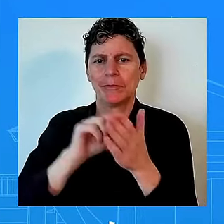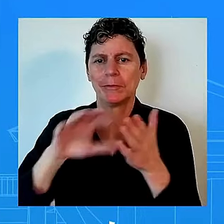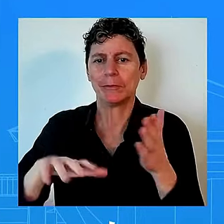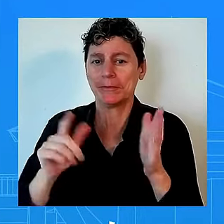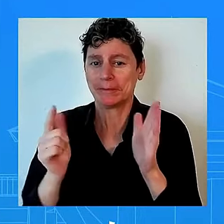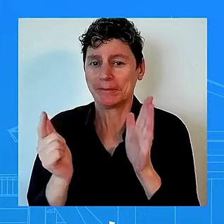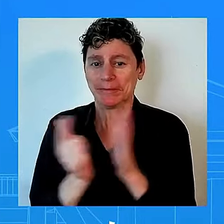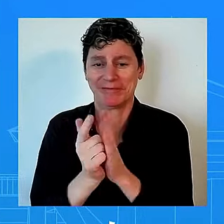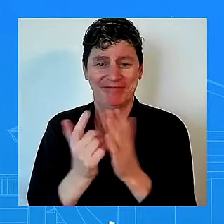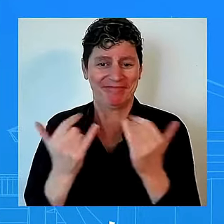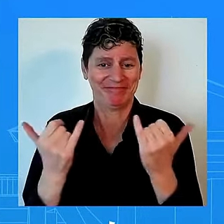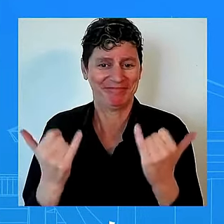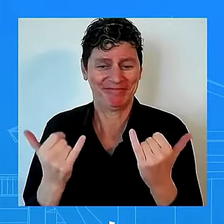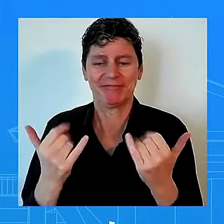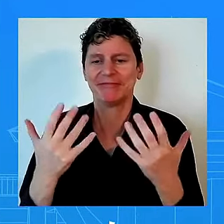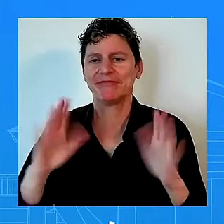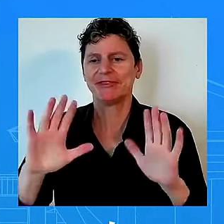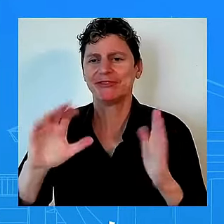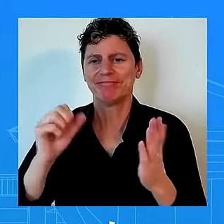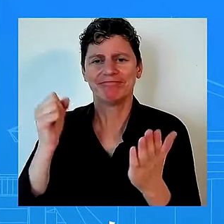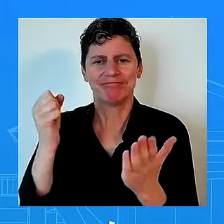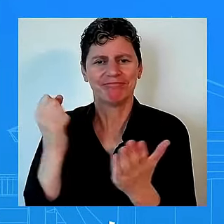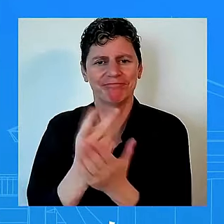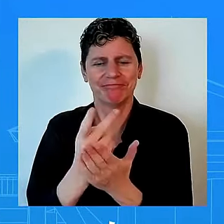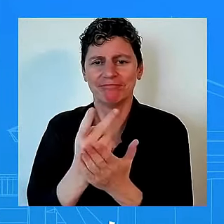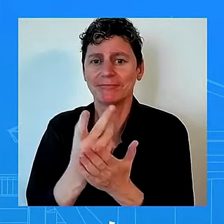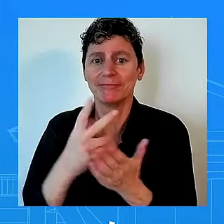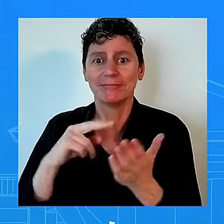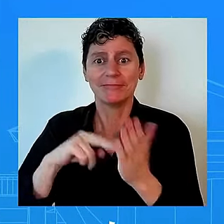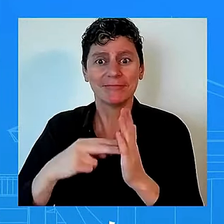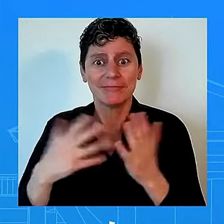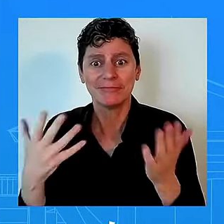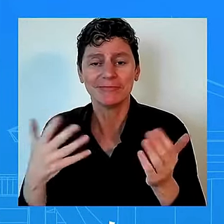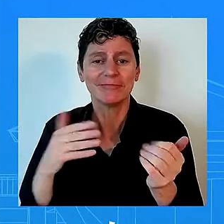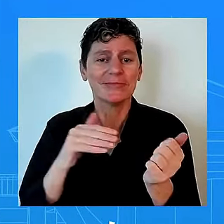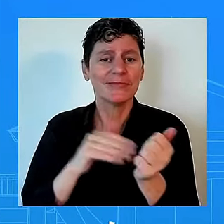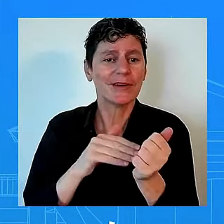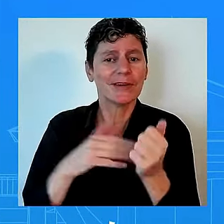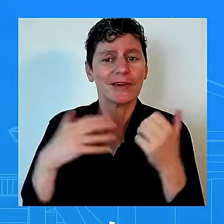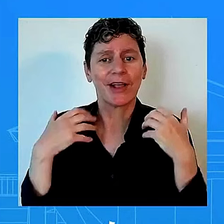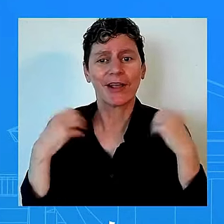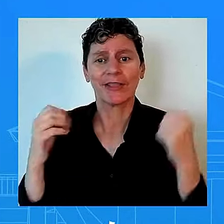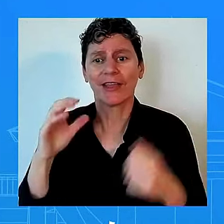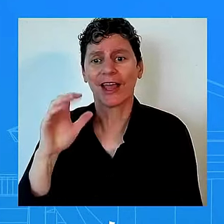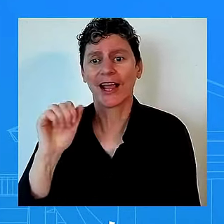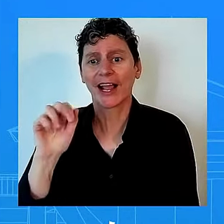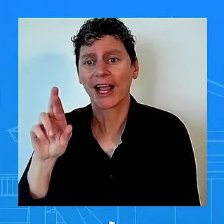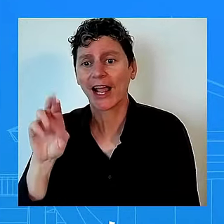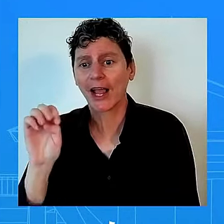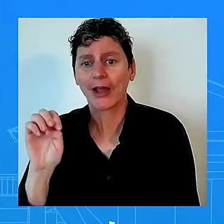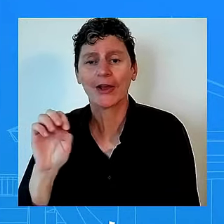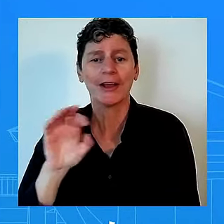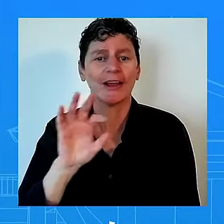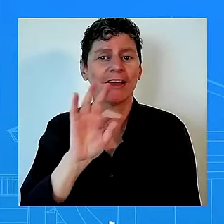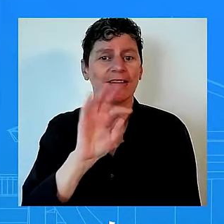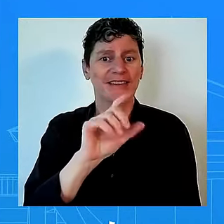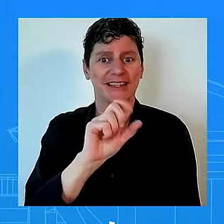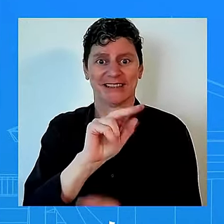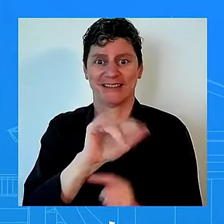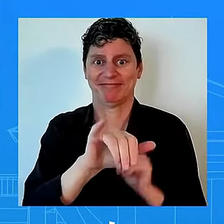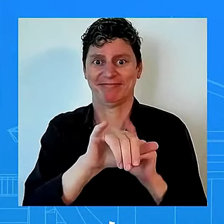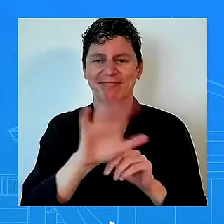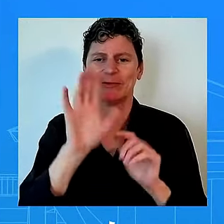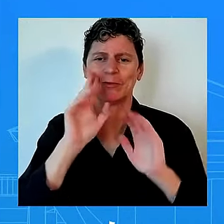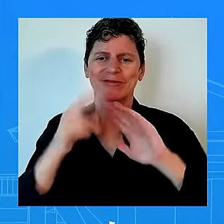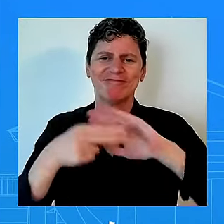health care providers to provide women the care that they need it is extreme dangerous and terrifying and has